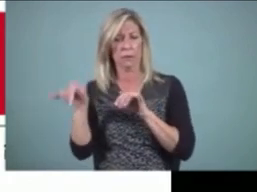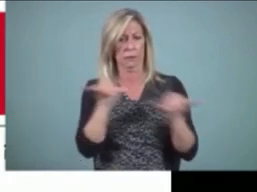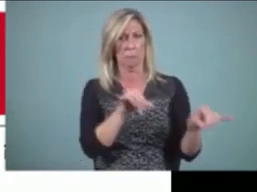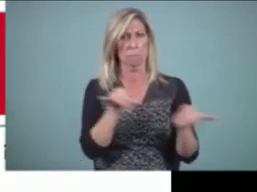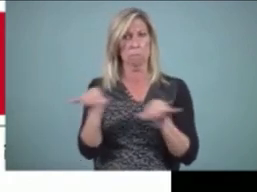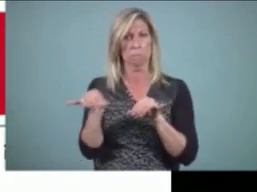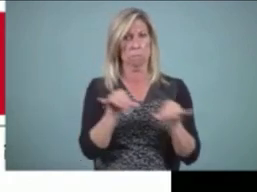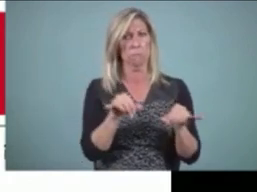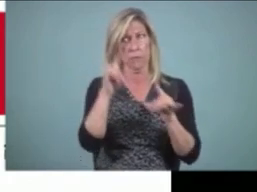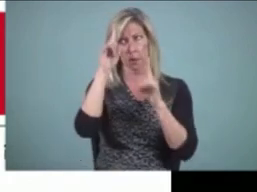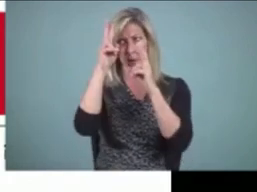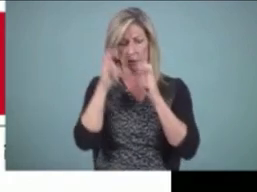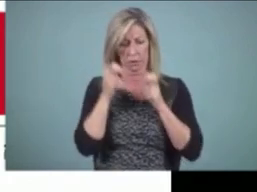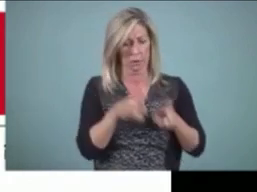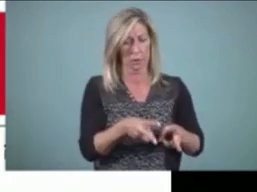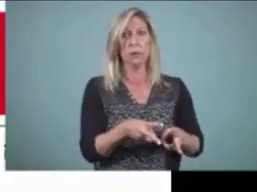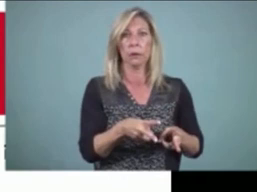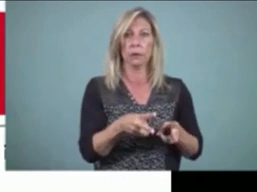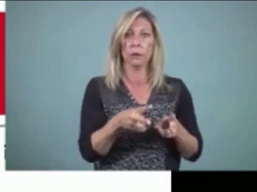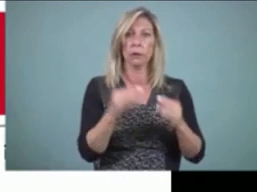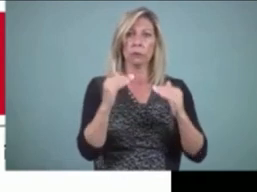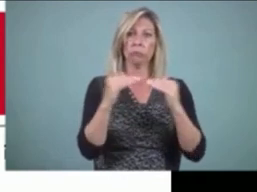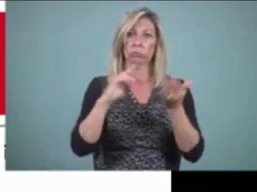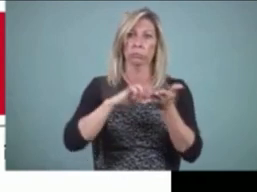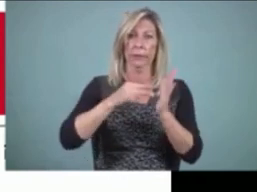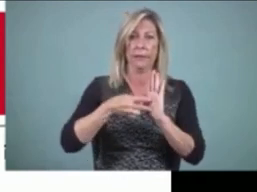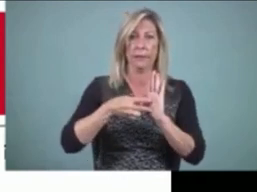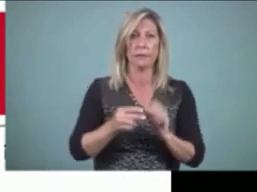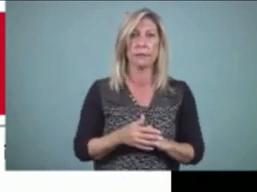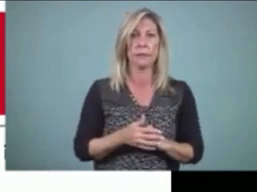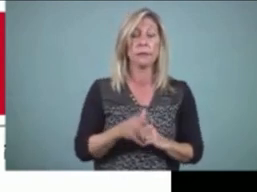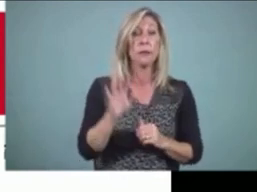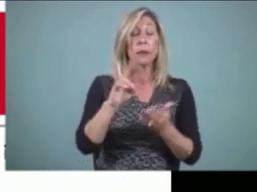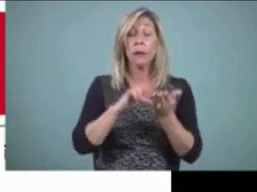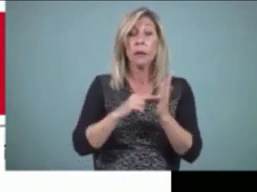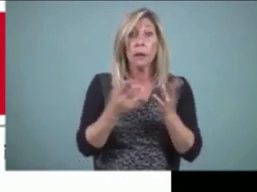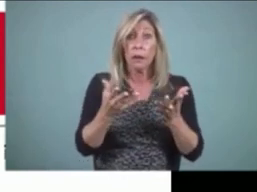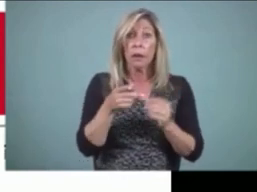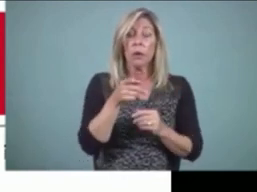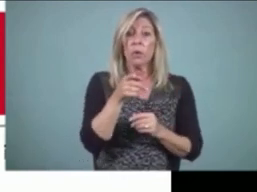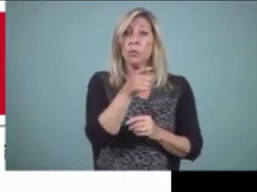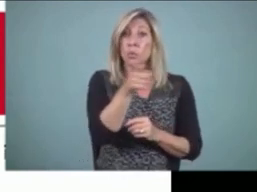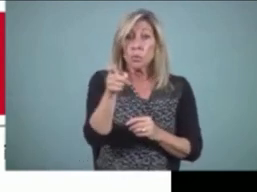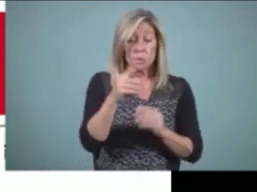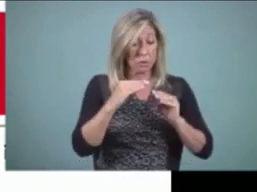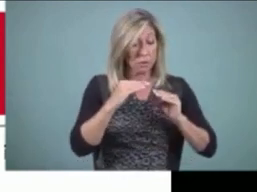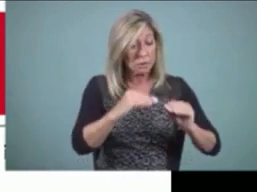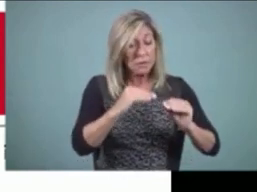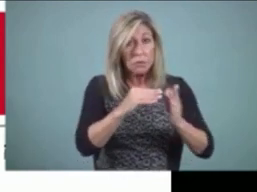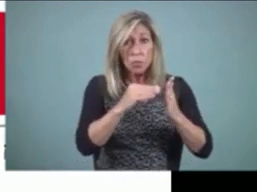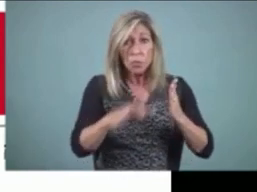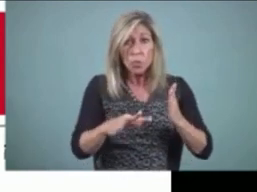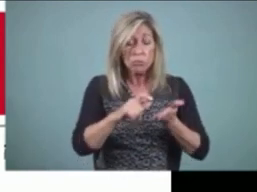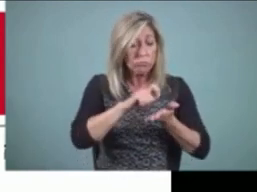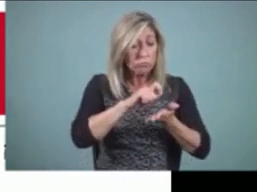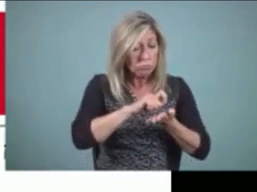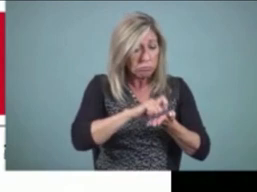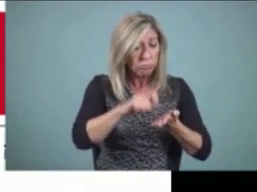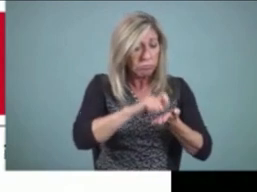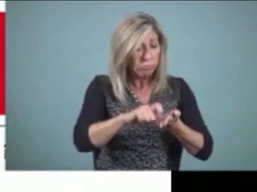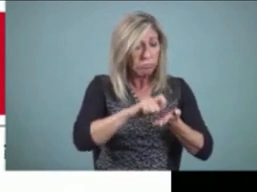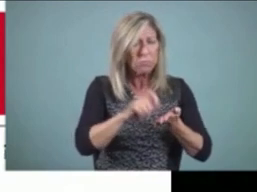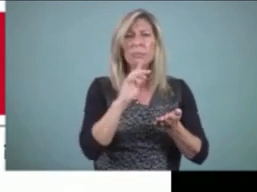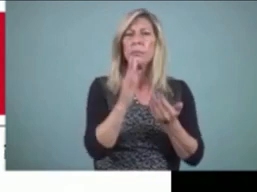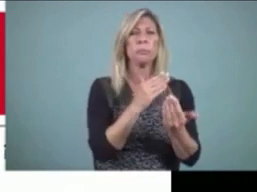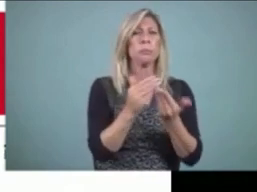So, in other words, you're not going to be able to teach a student to write, no matter how old they are, if they don't have